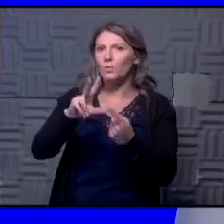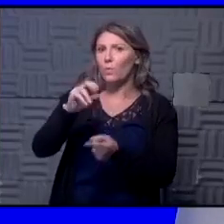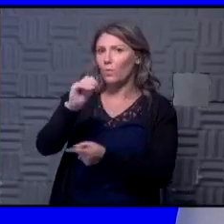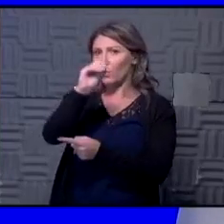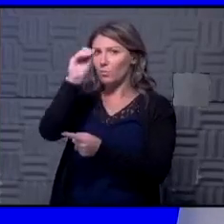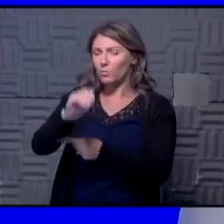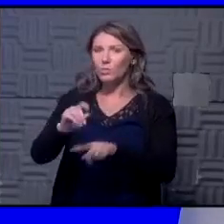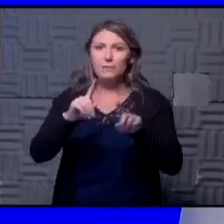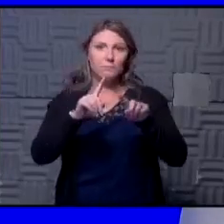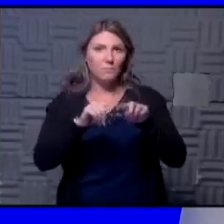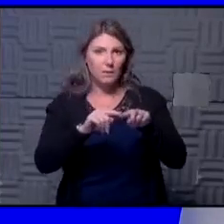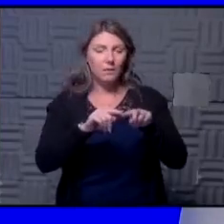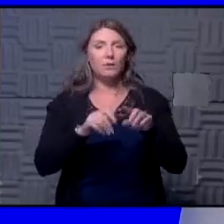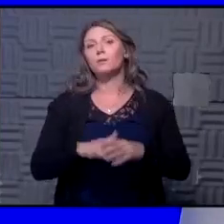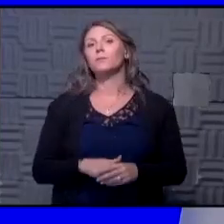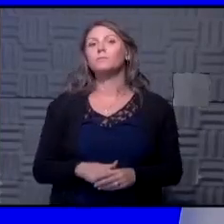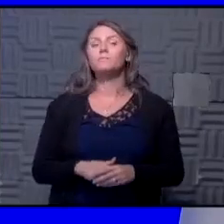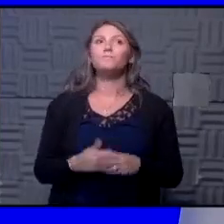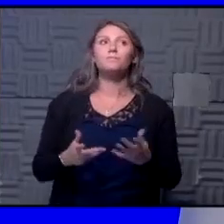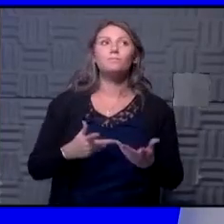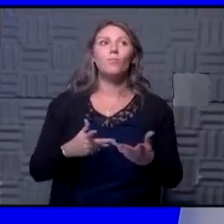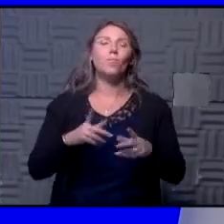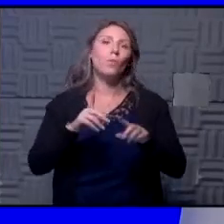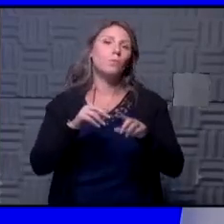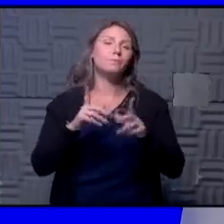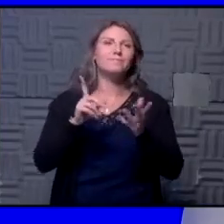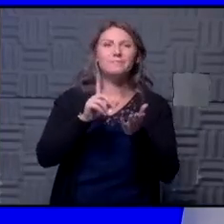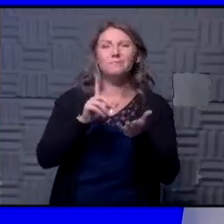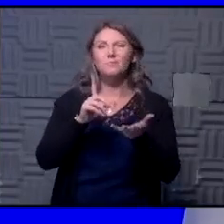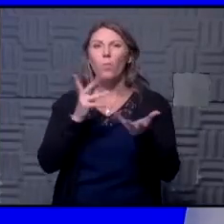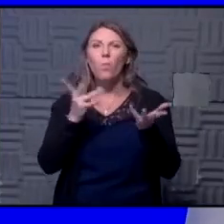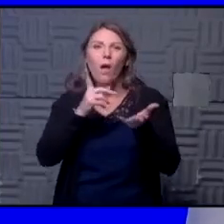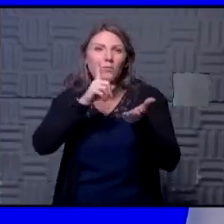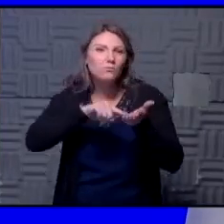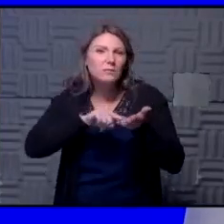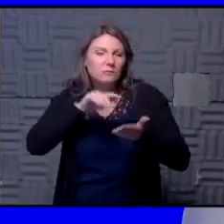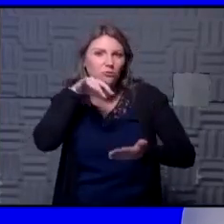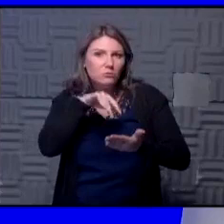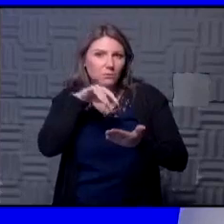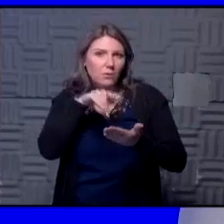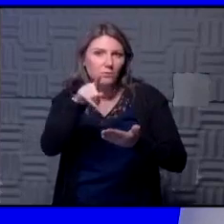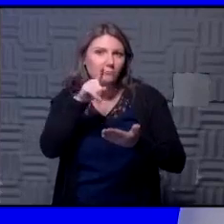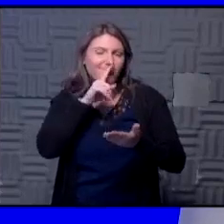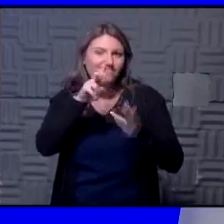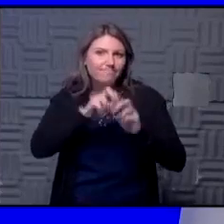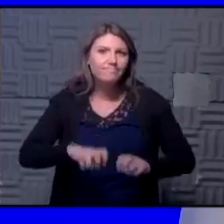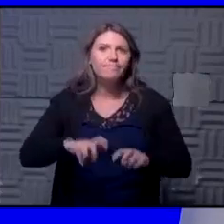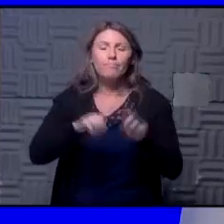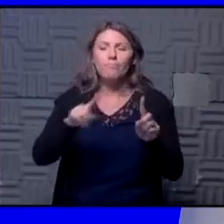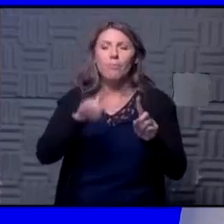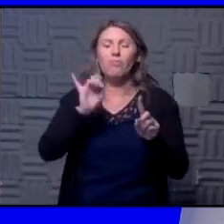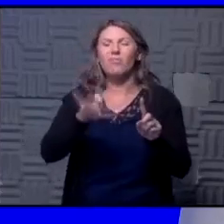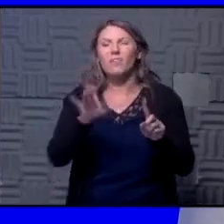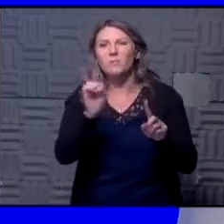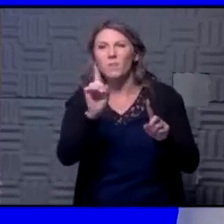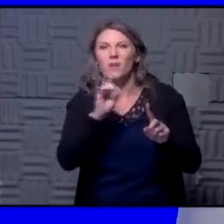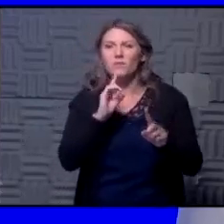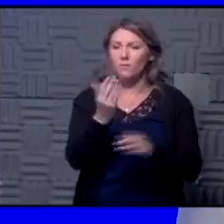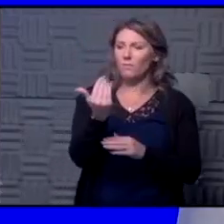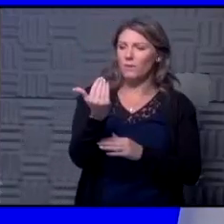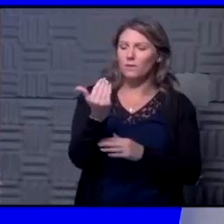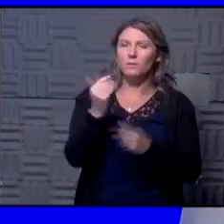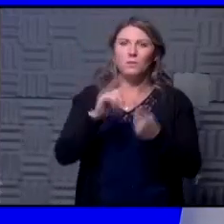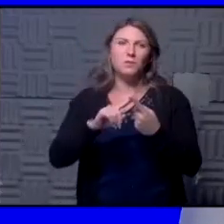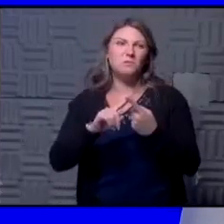what what publication you're looking at what study you're looking at so but that's where we've kind of landed so 15 to